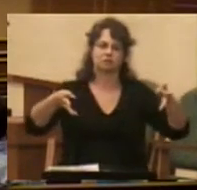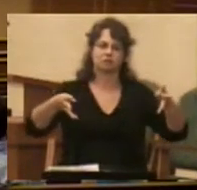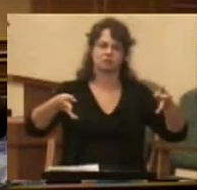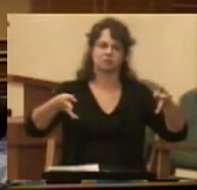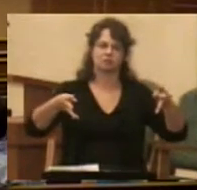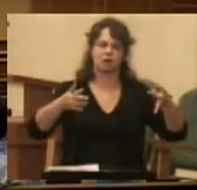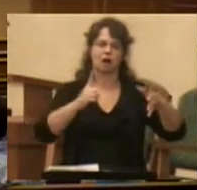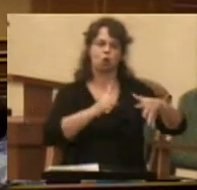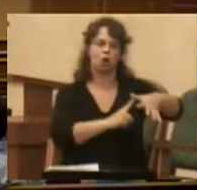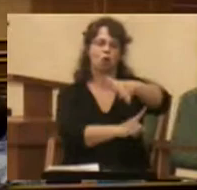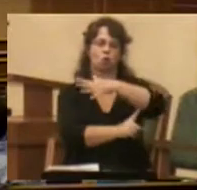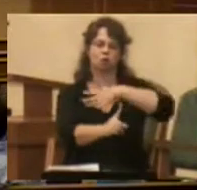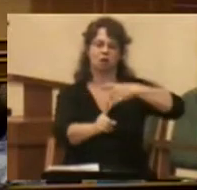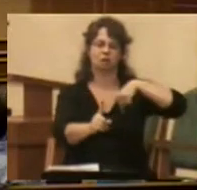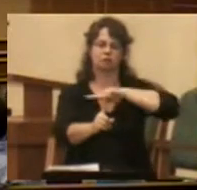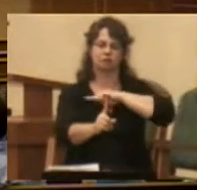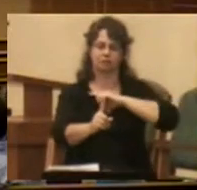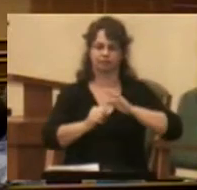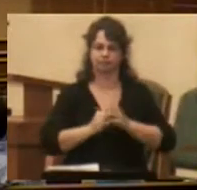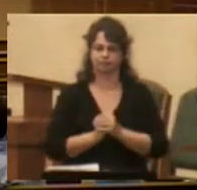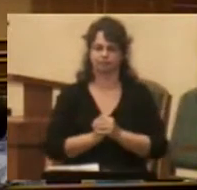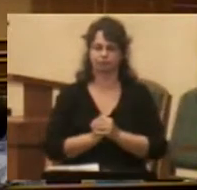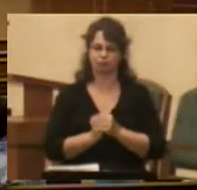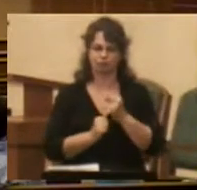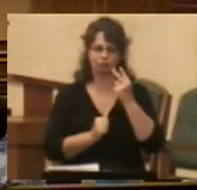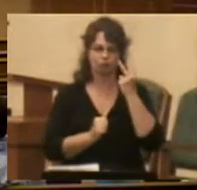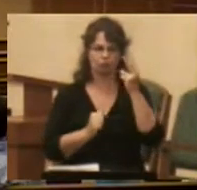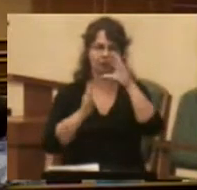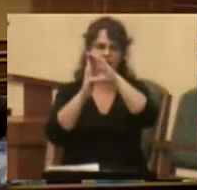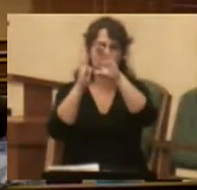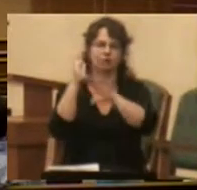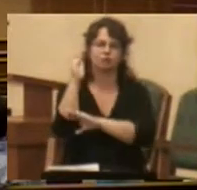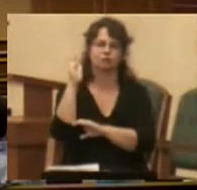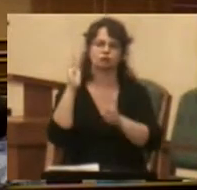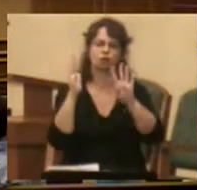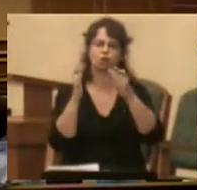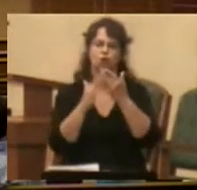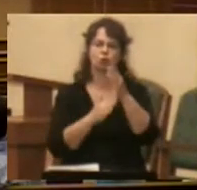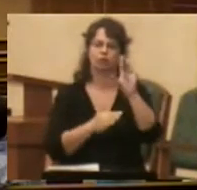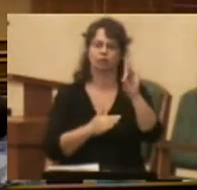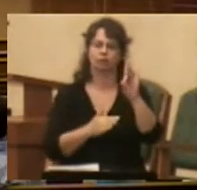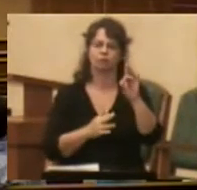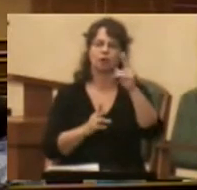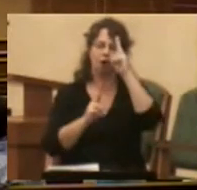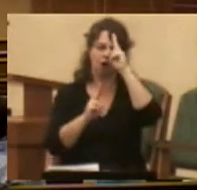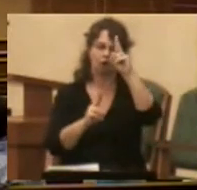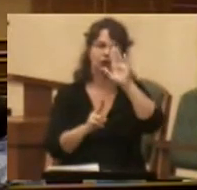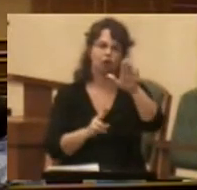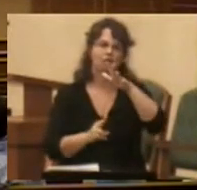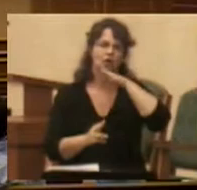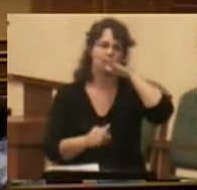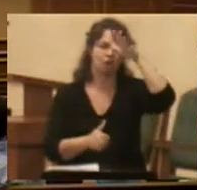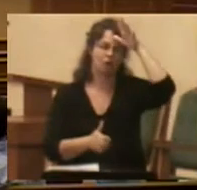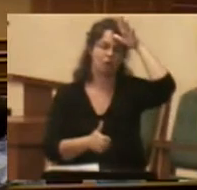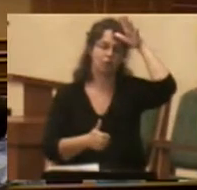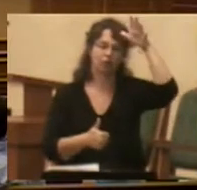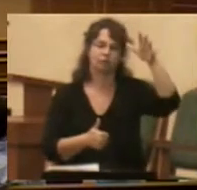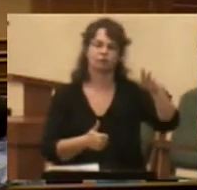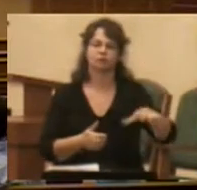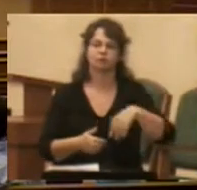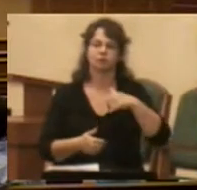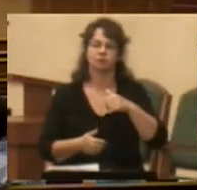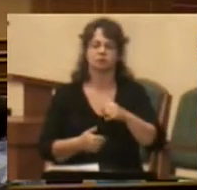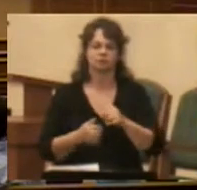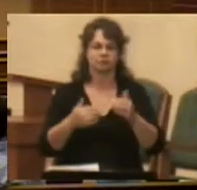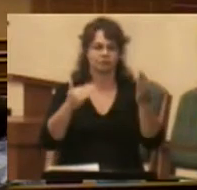at the commandments we have designed for us today, four through eight. Honor your father and your mother. You shall